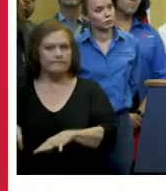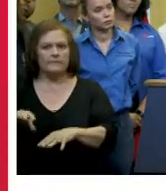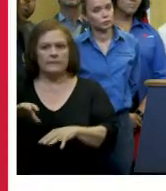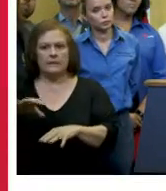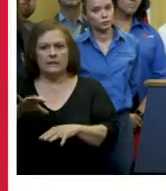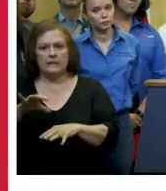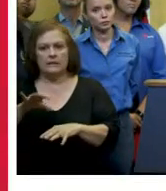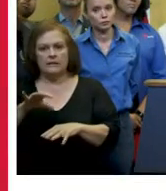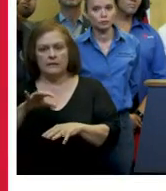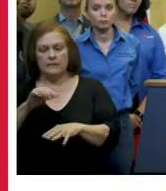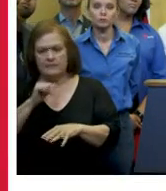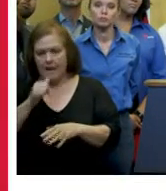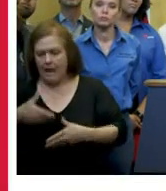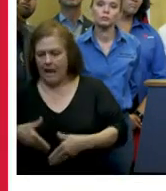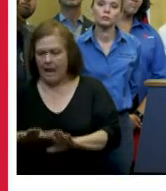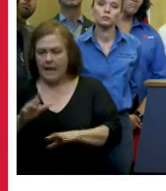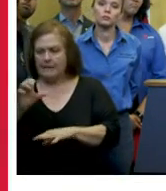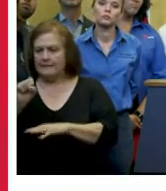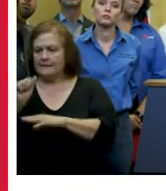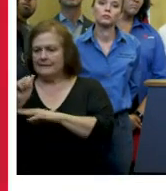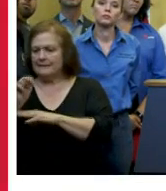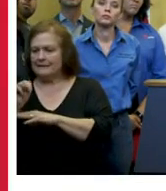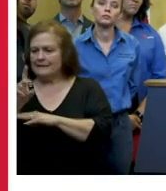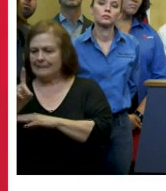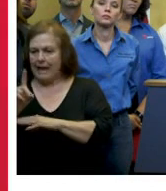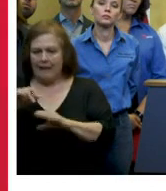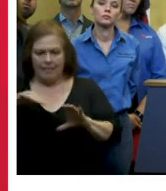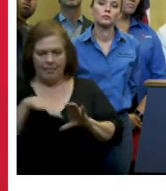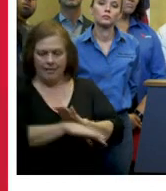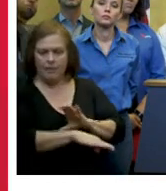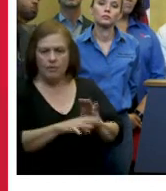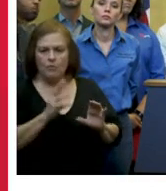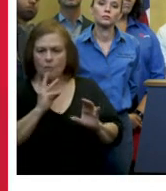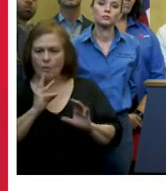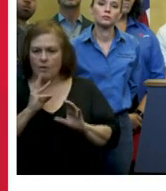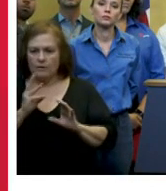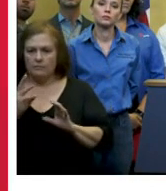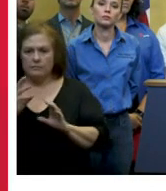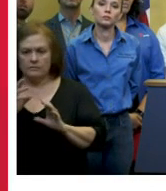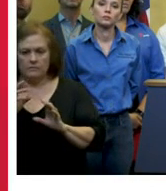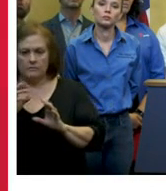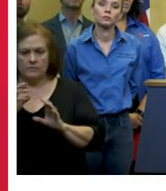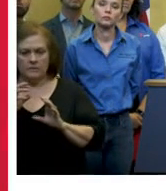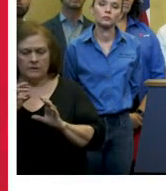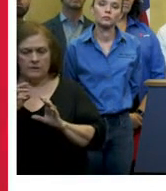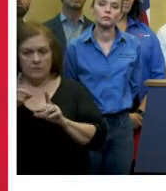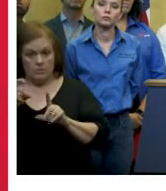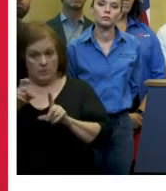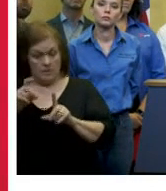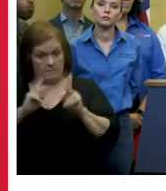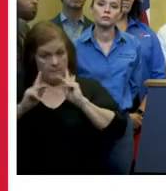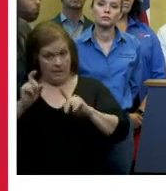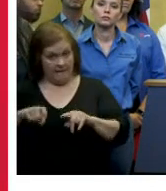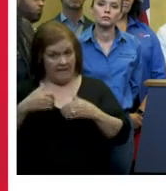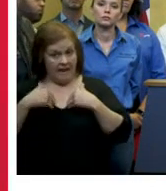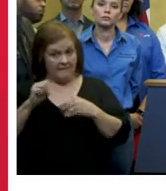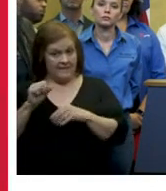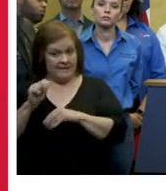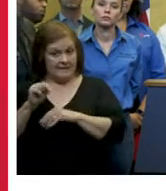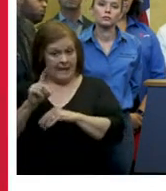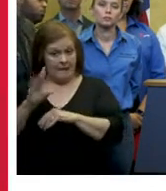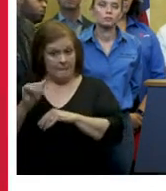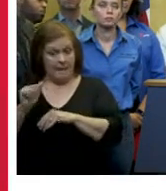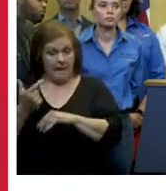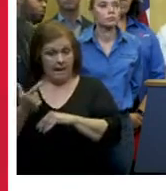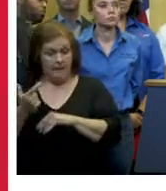what recourse would residents have to obtain sand if the city not provided they just already need to have it or well it's it's